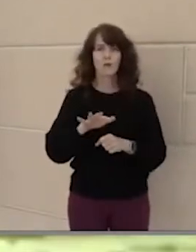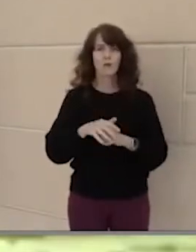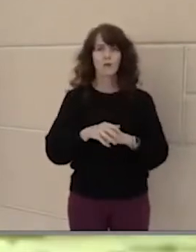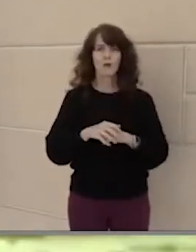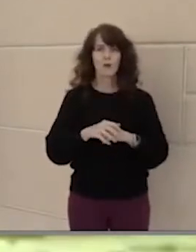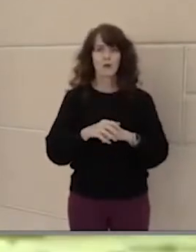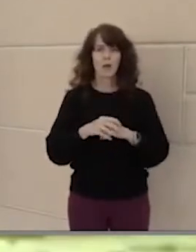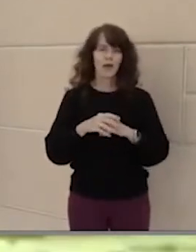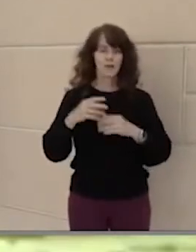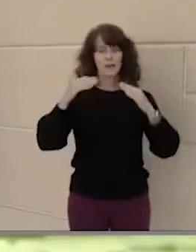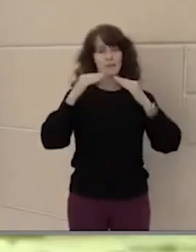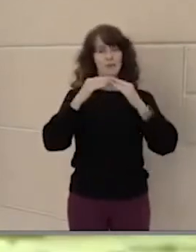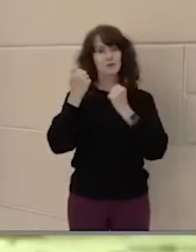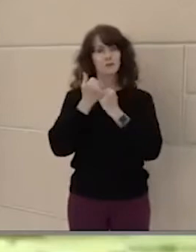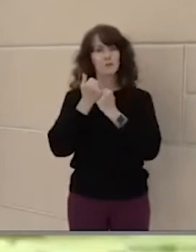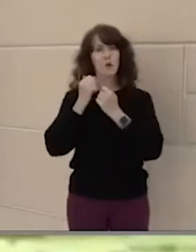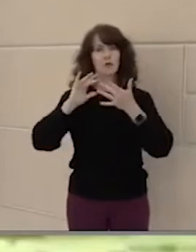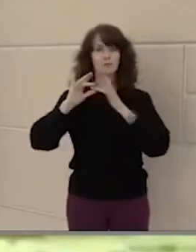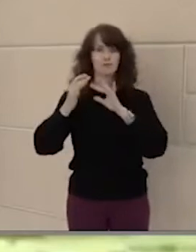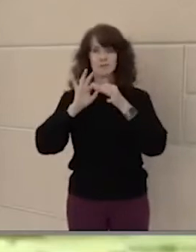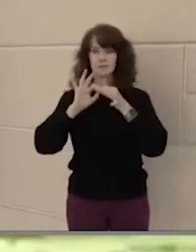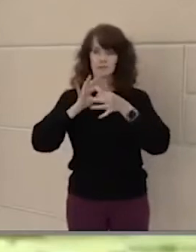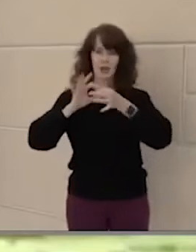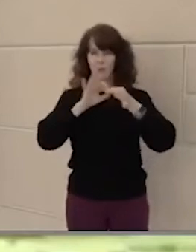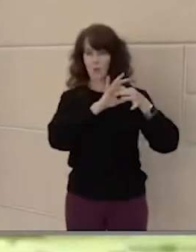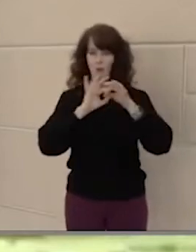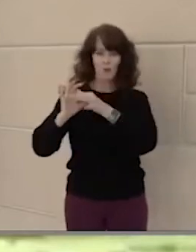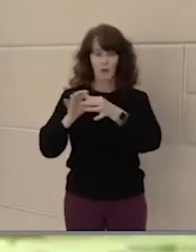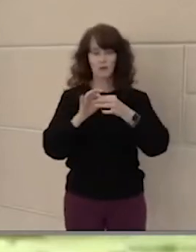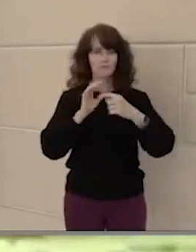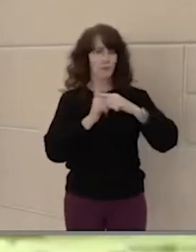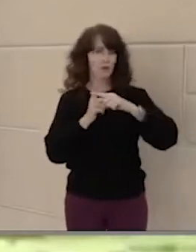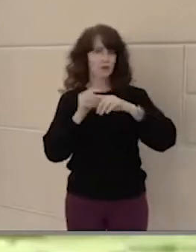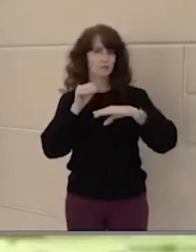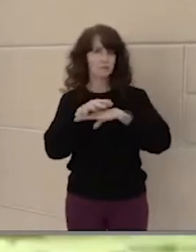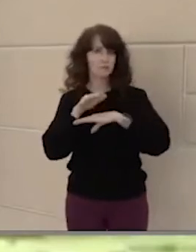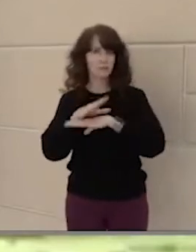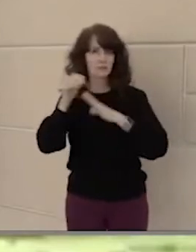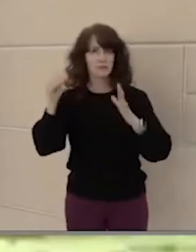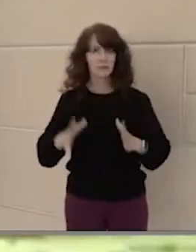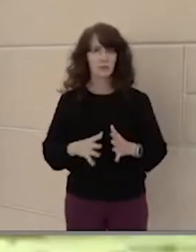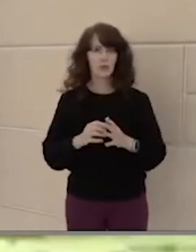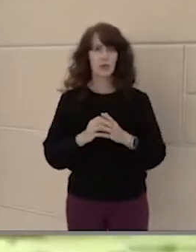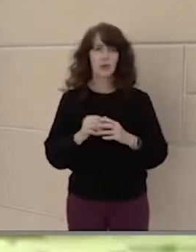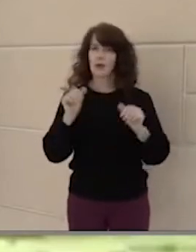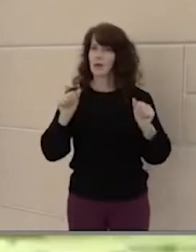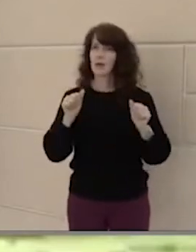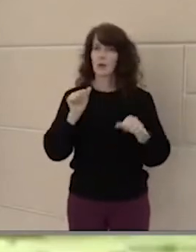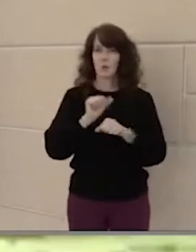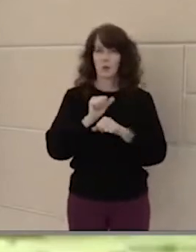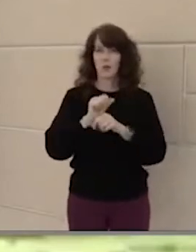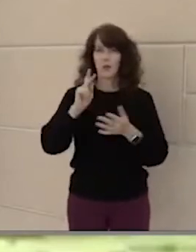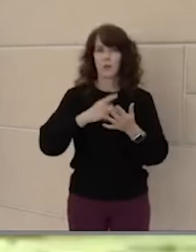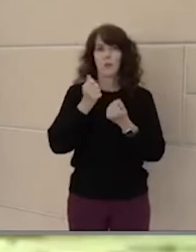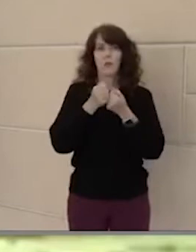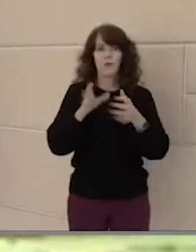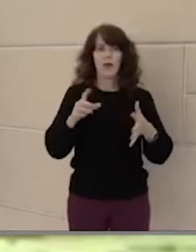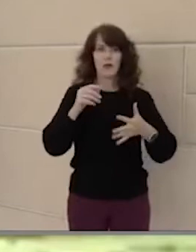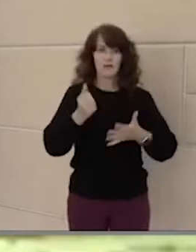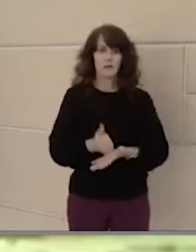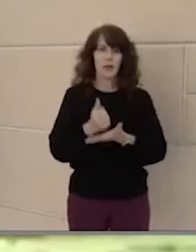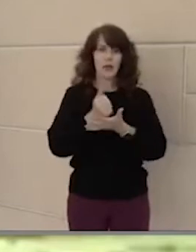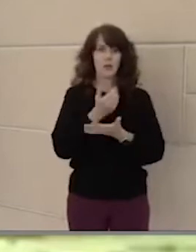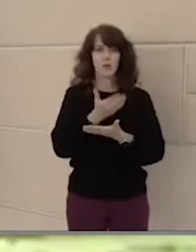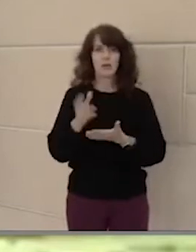Peer Support Network had a very positive impact on the students at Sato. I wouldn't have been able to work on this project without the help and